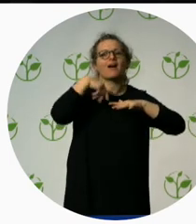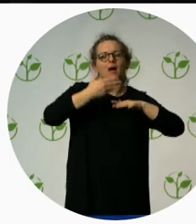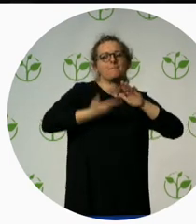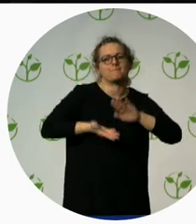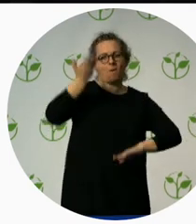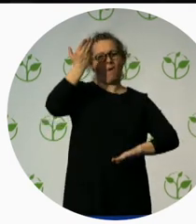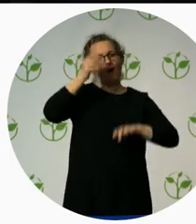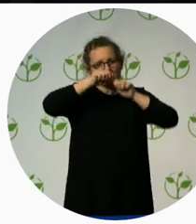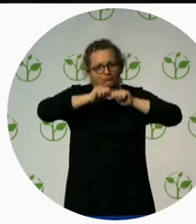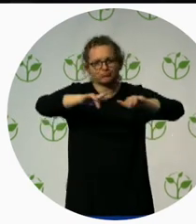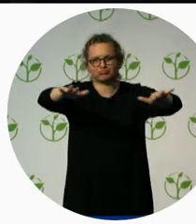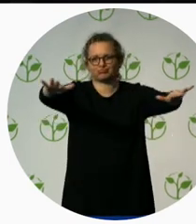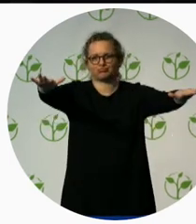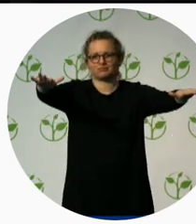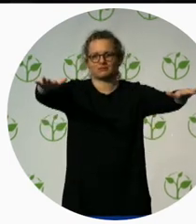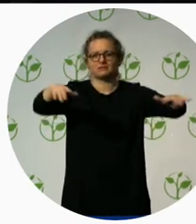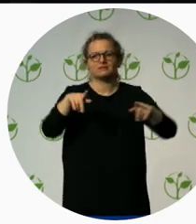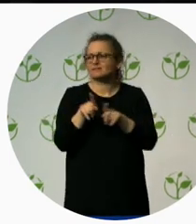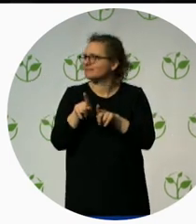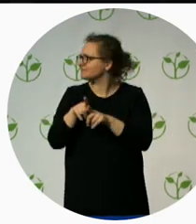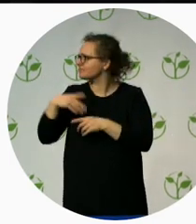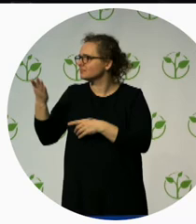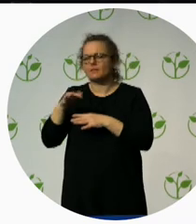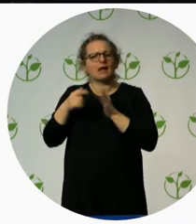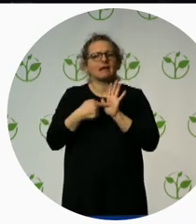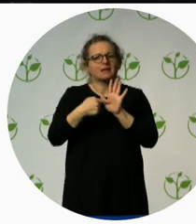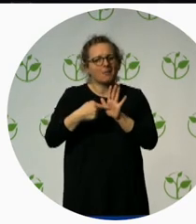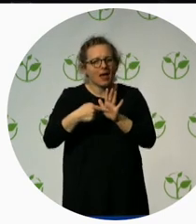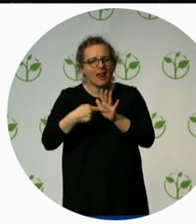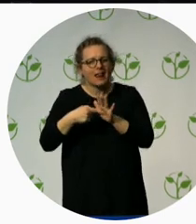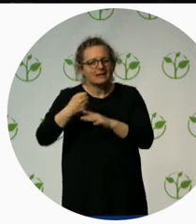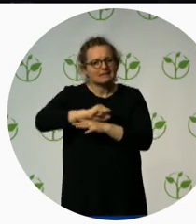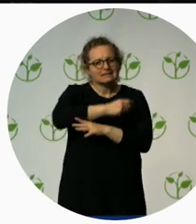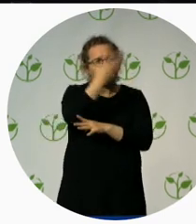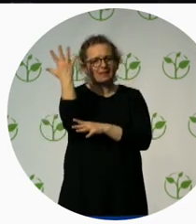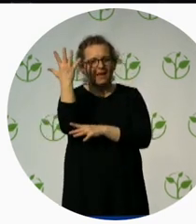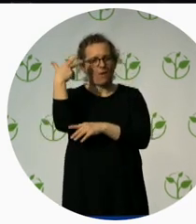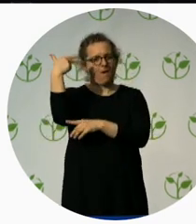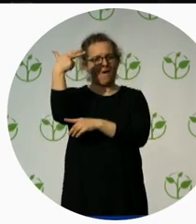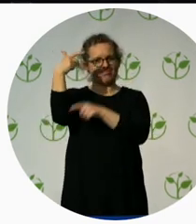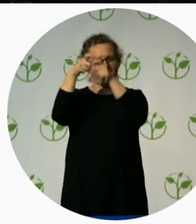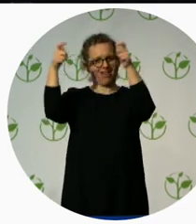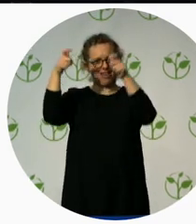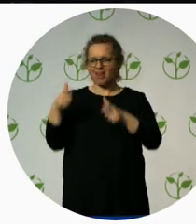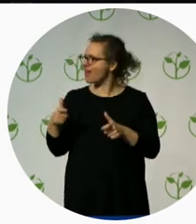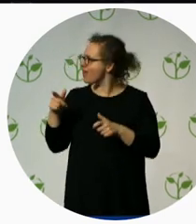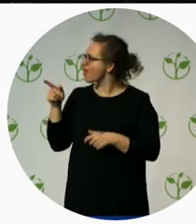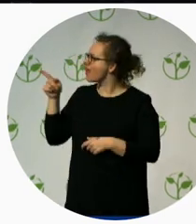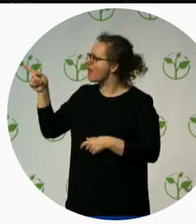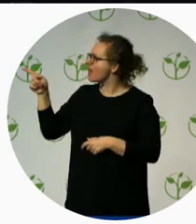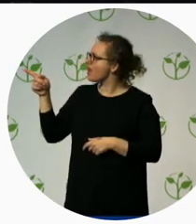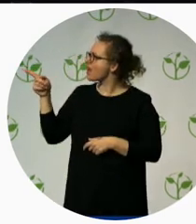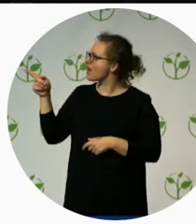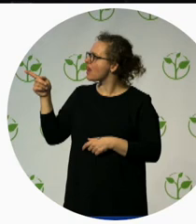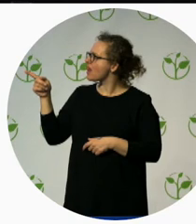come back on this, Magnus? Yeah. Yeah, thank you. Yeah, I think one of the big